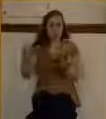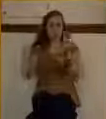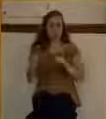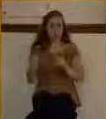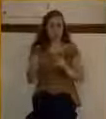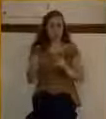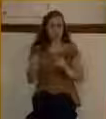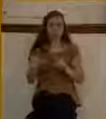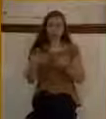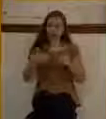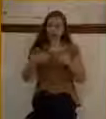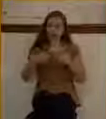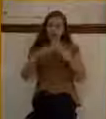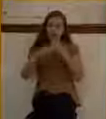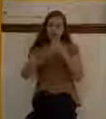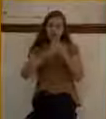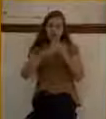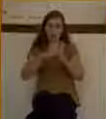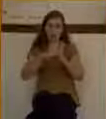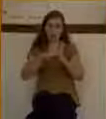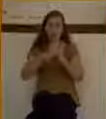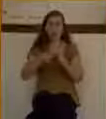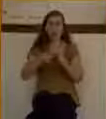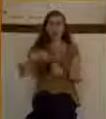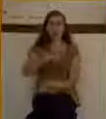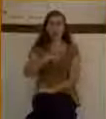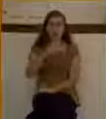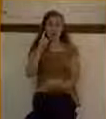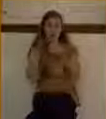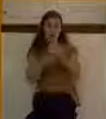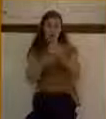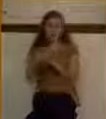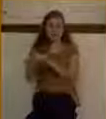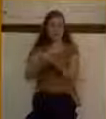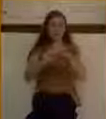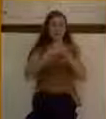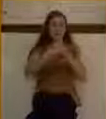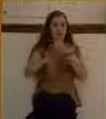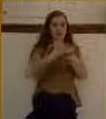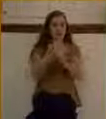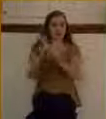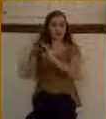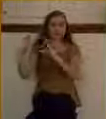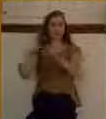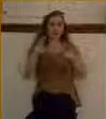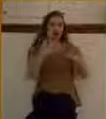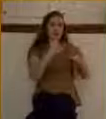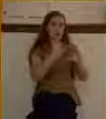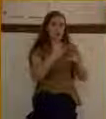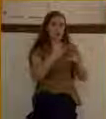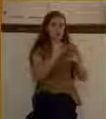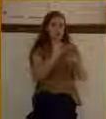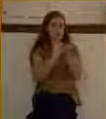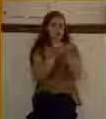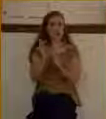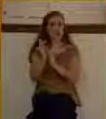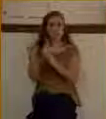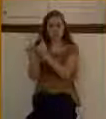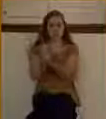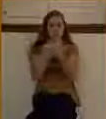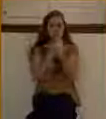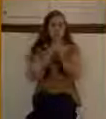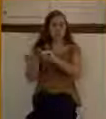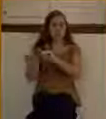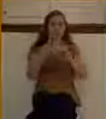chapter are different conversations that Jesus had with people. And what we see here is a